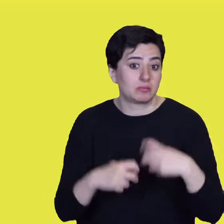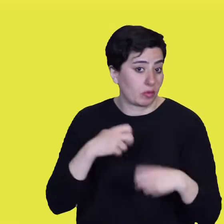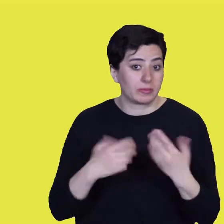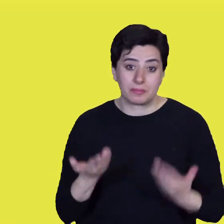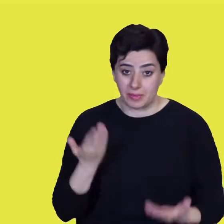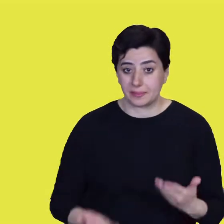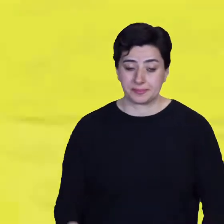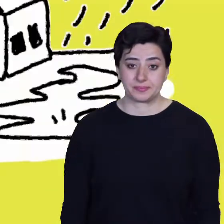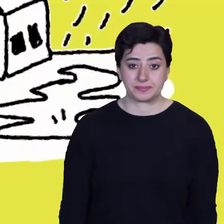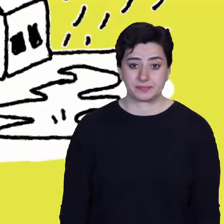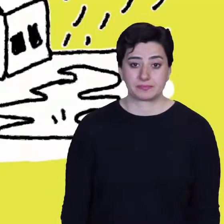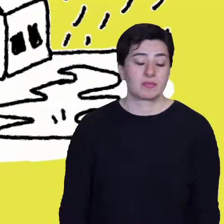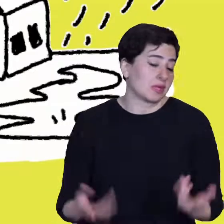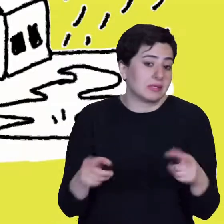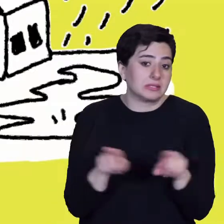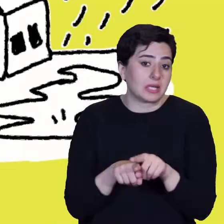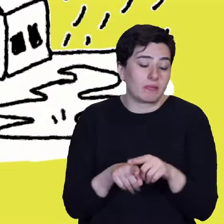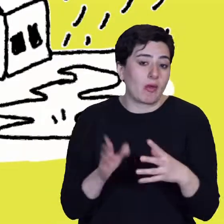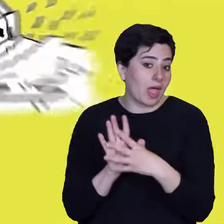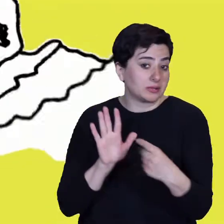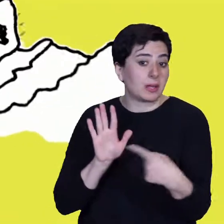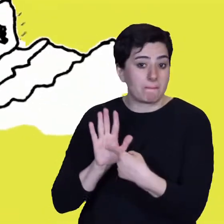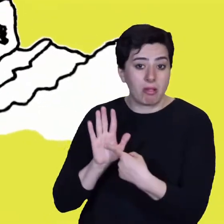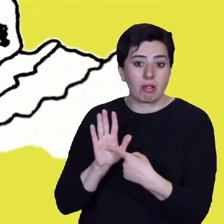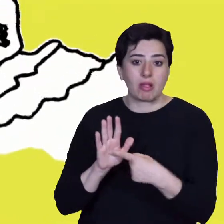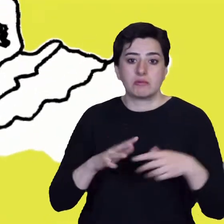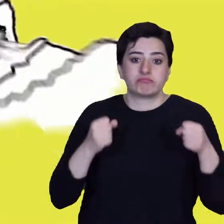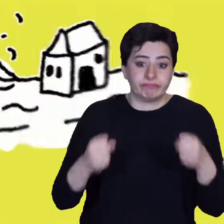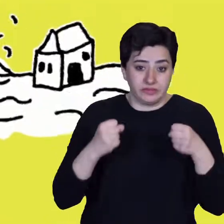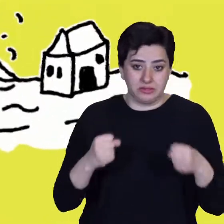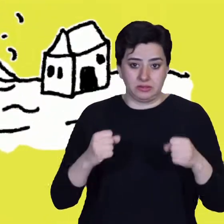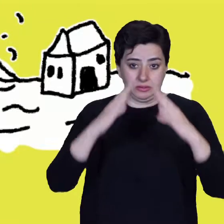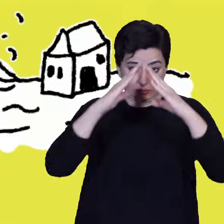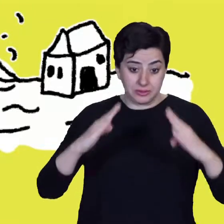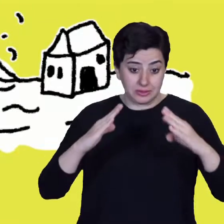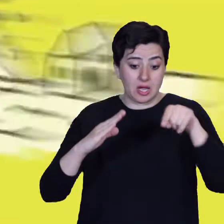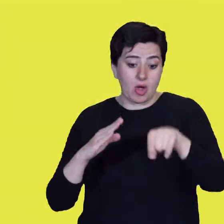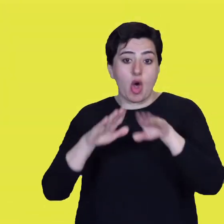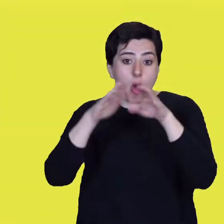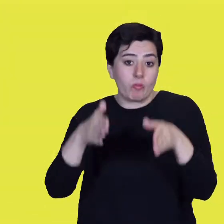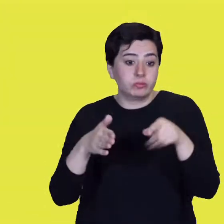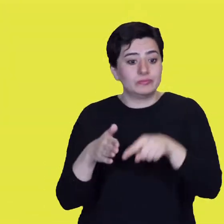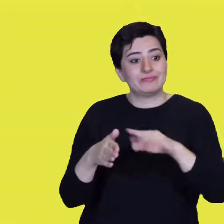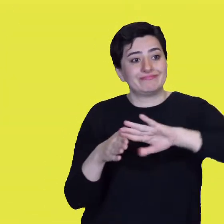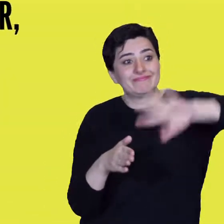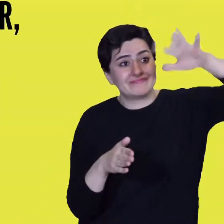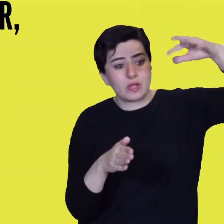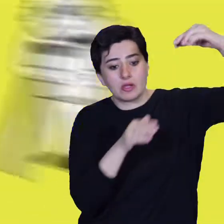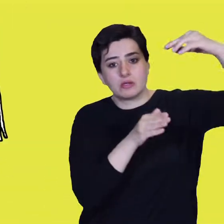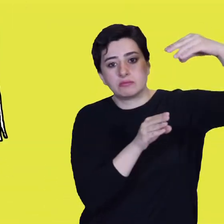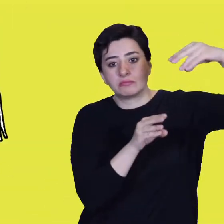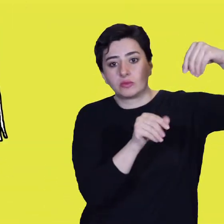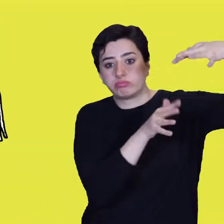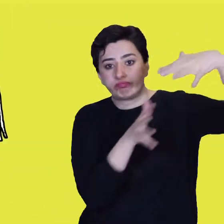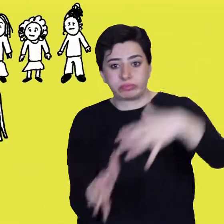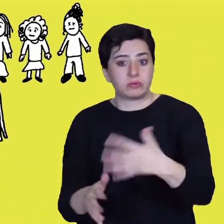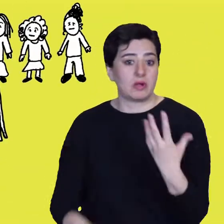occurs. For example, maybe rains and then an earthquake, leading to a landslide. 3. The hazard turns